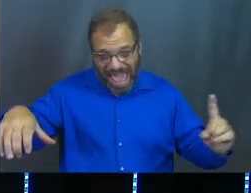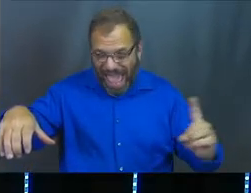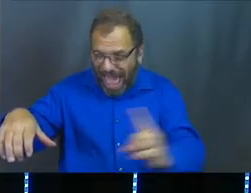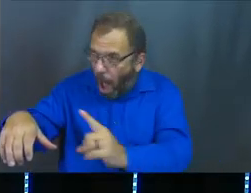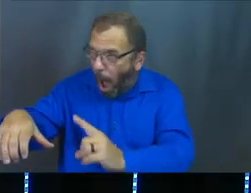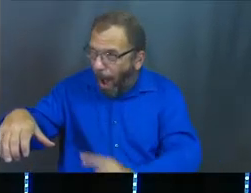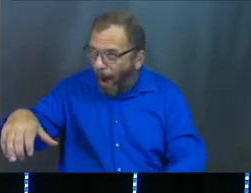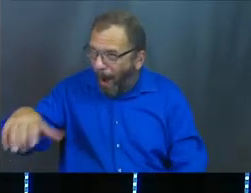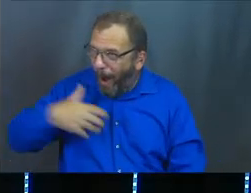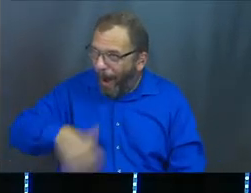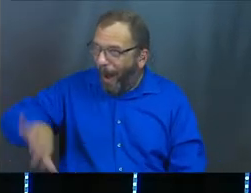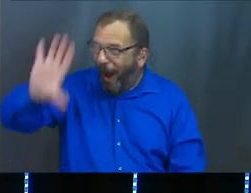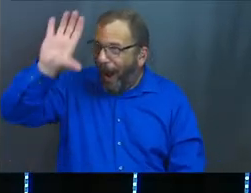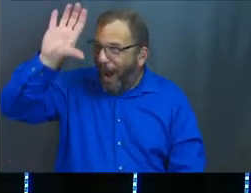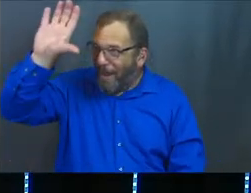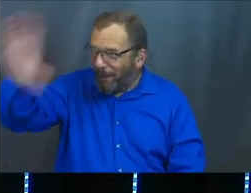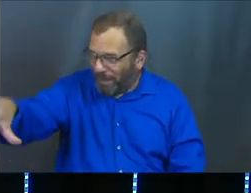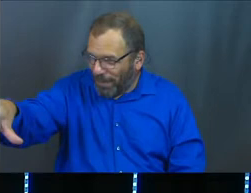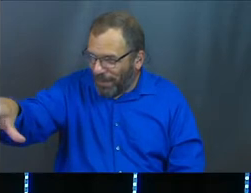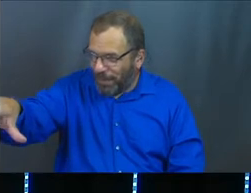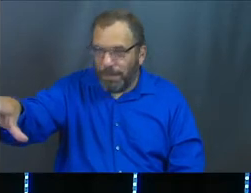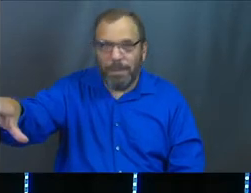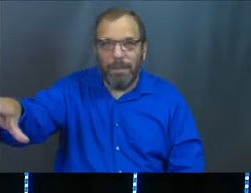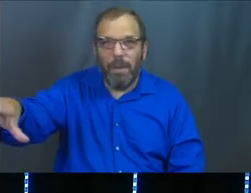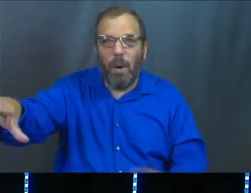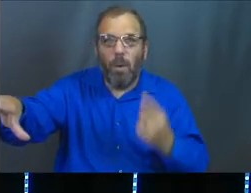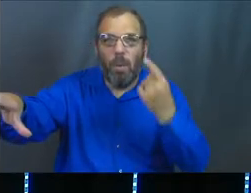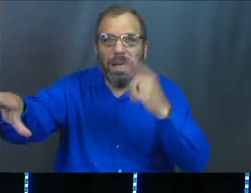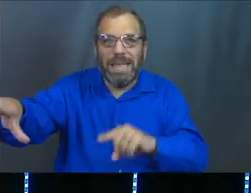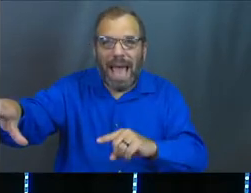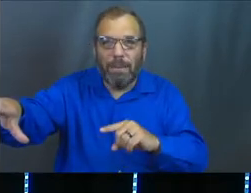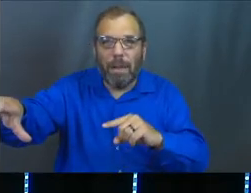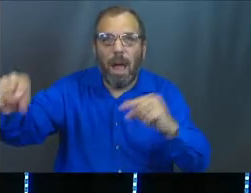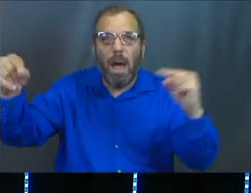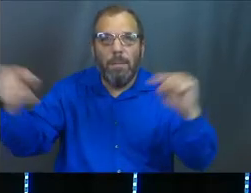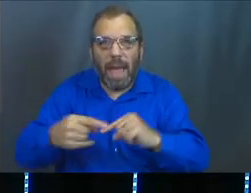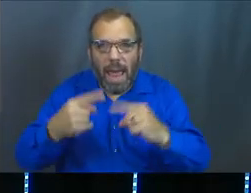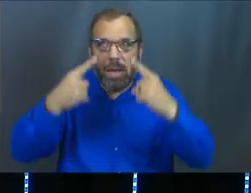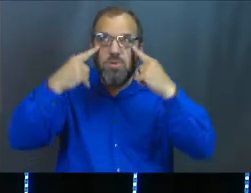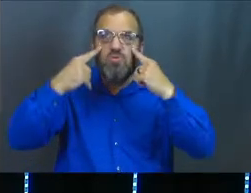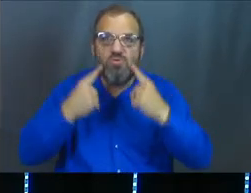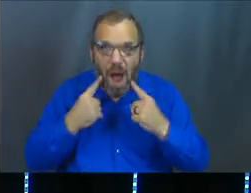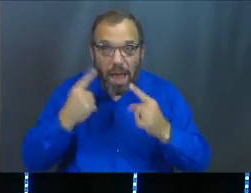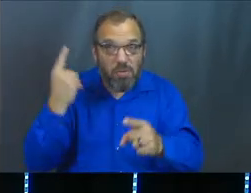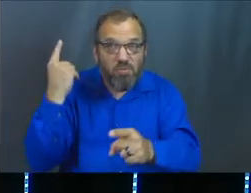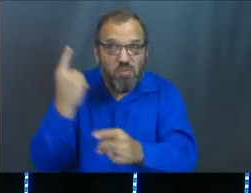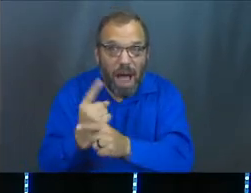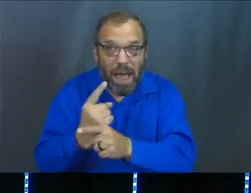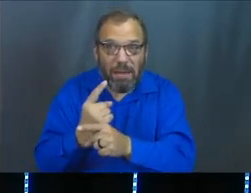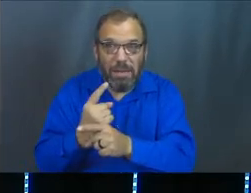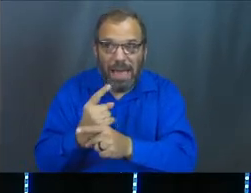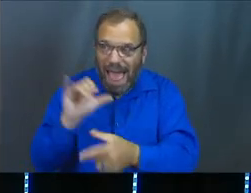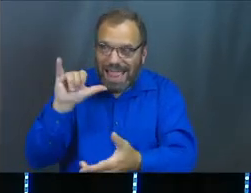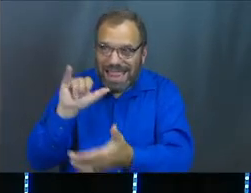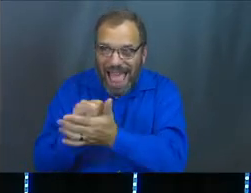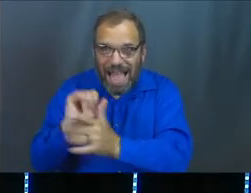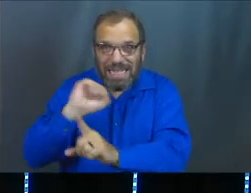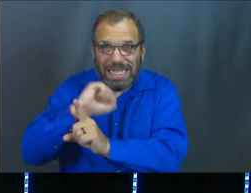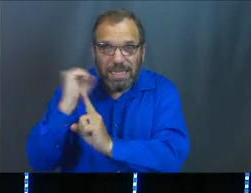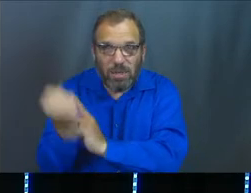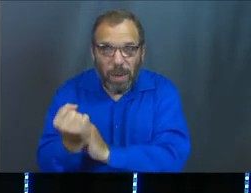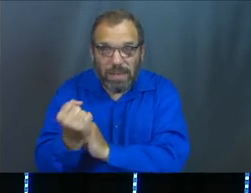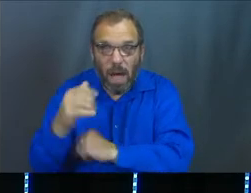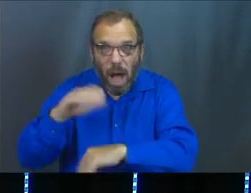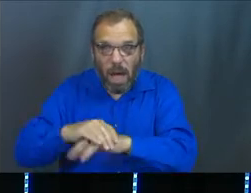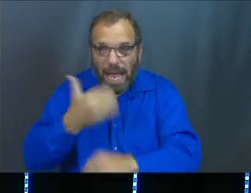their hand on the hot grill. Now what's going to happen? Tears, pain, crying, right? Like that's the situation.